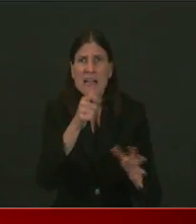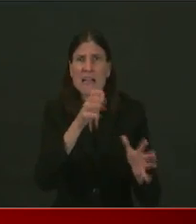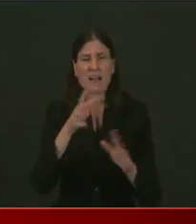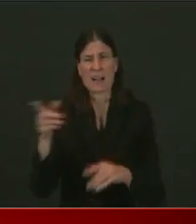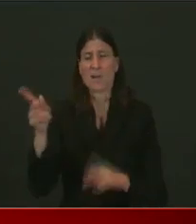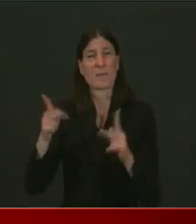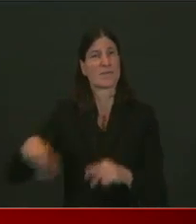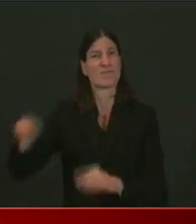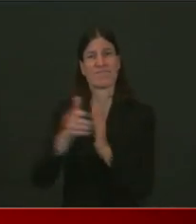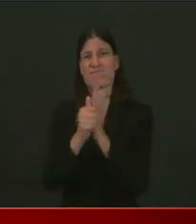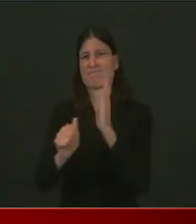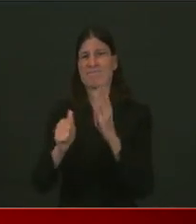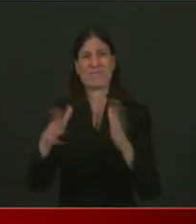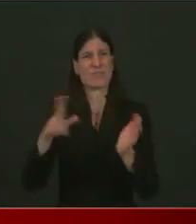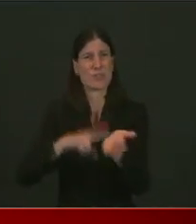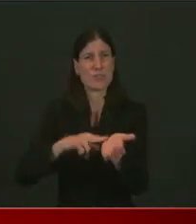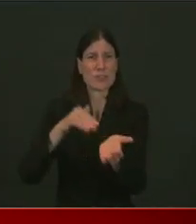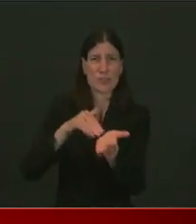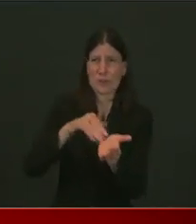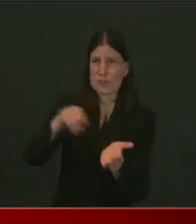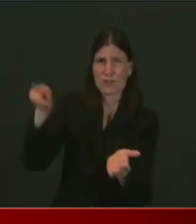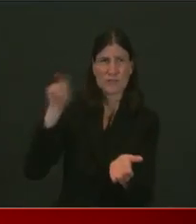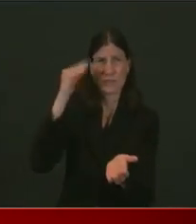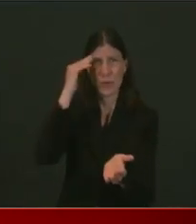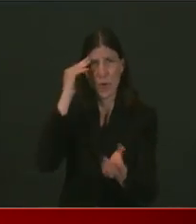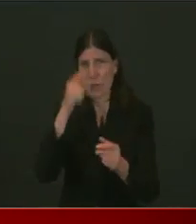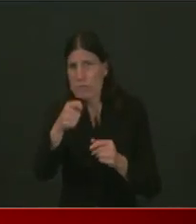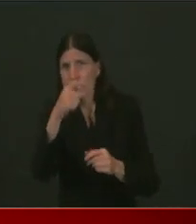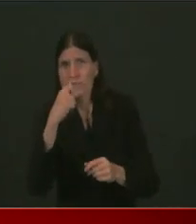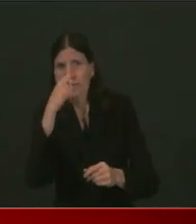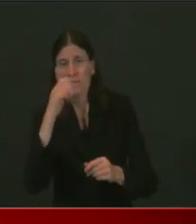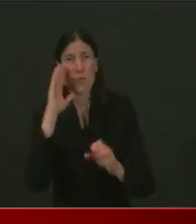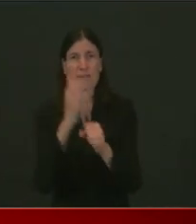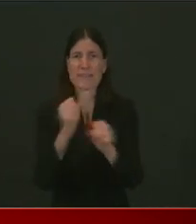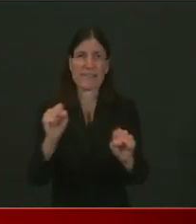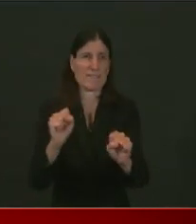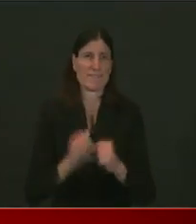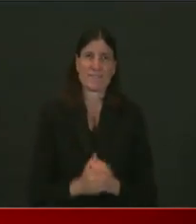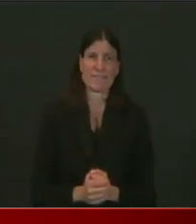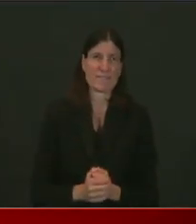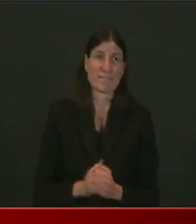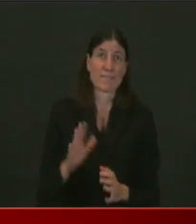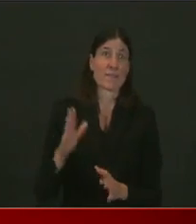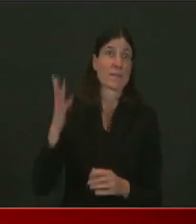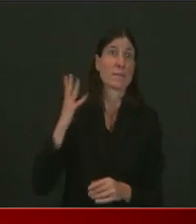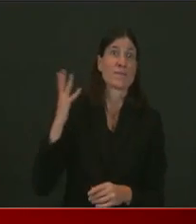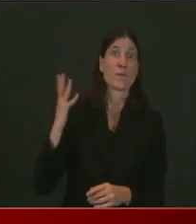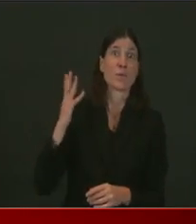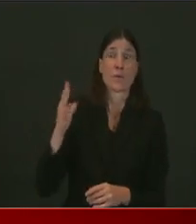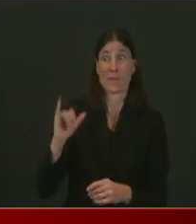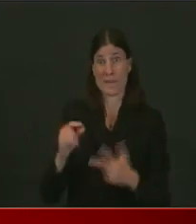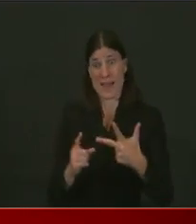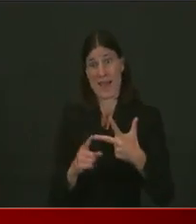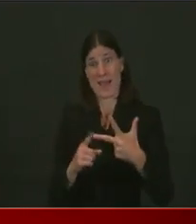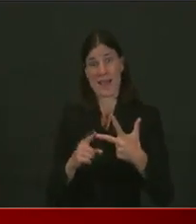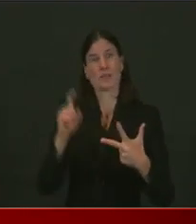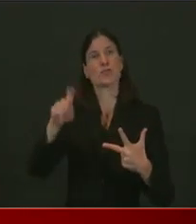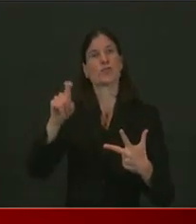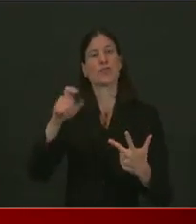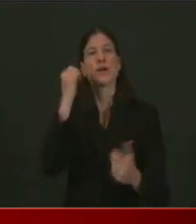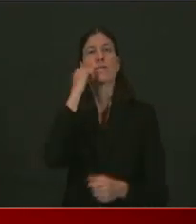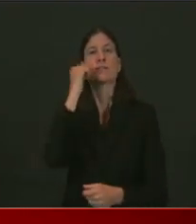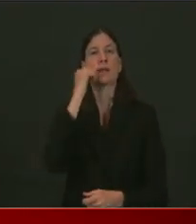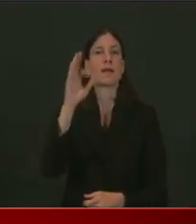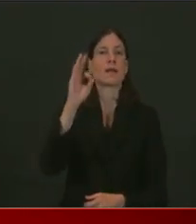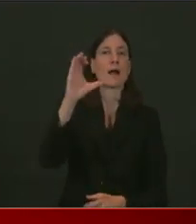but right now we're only averaging about half of that. We've been doing about 400 a day of